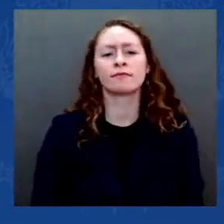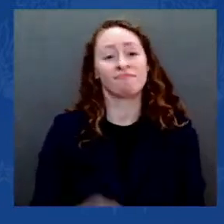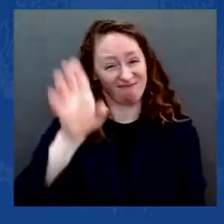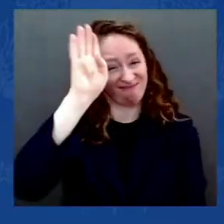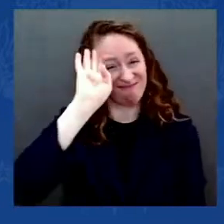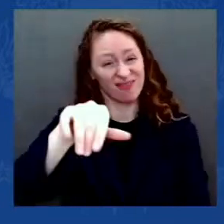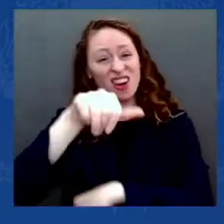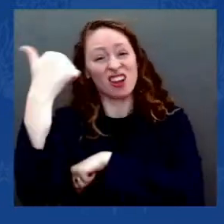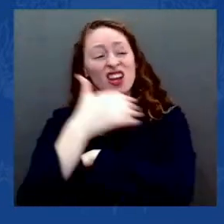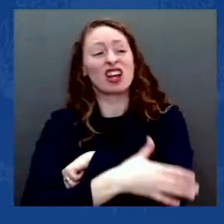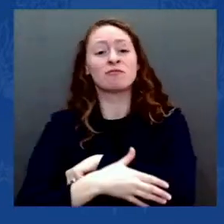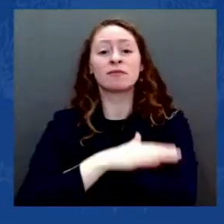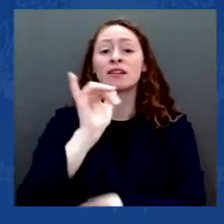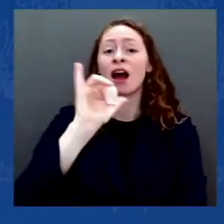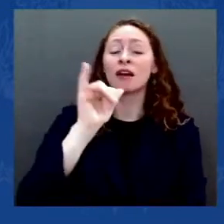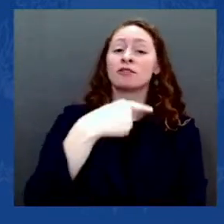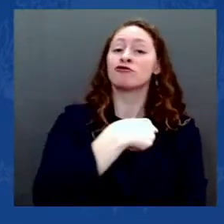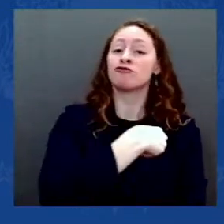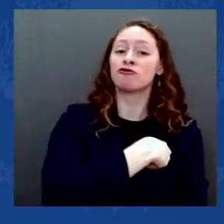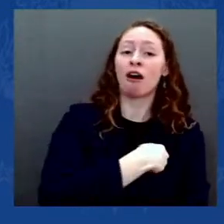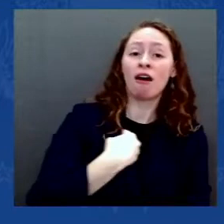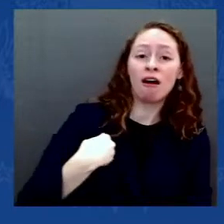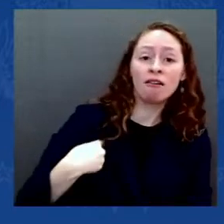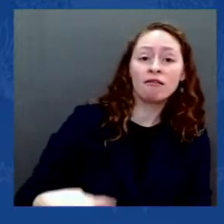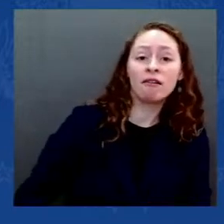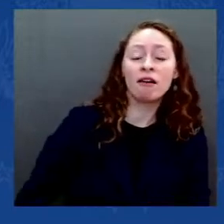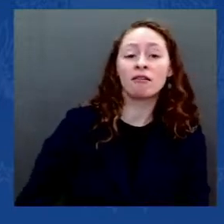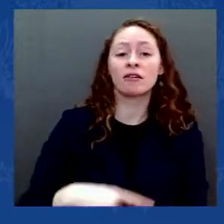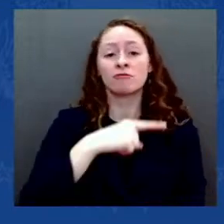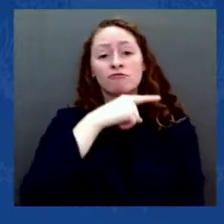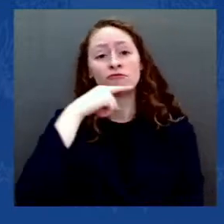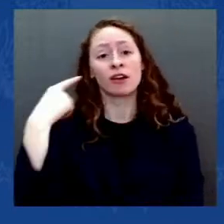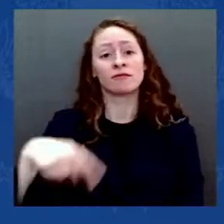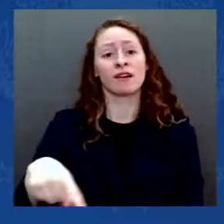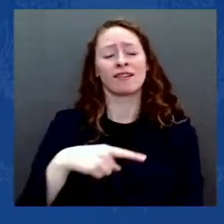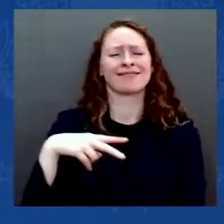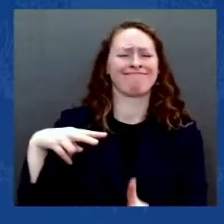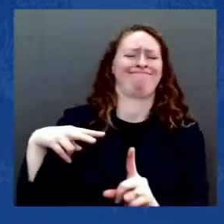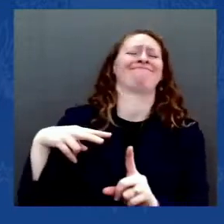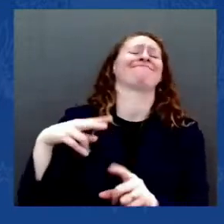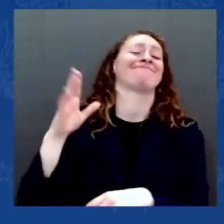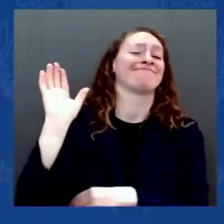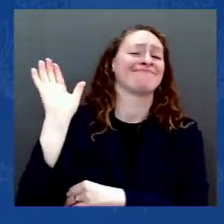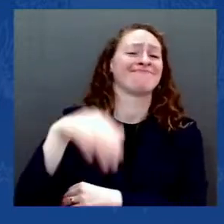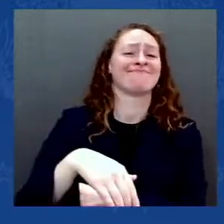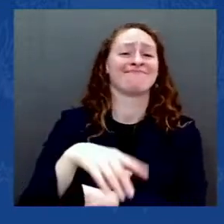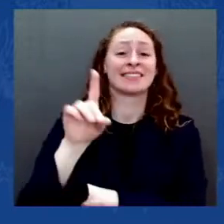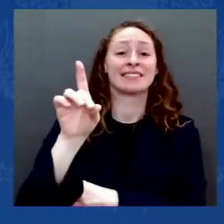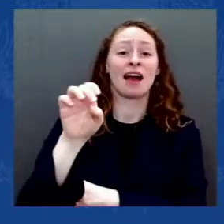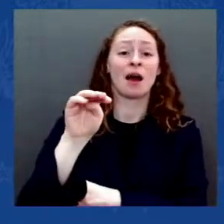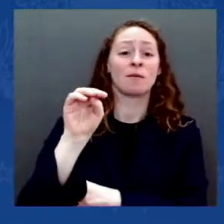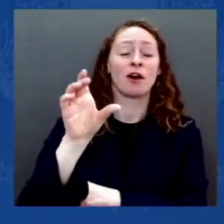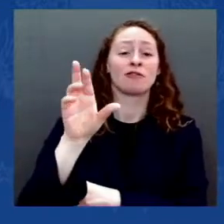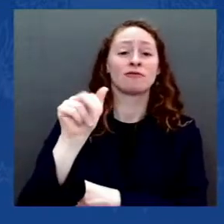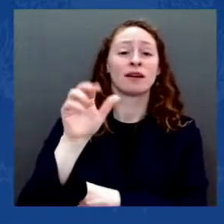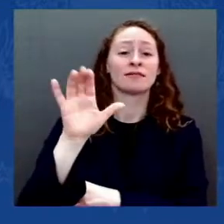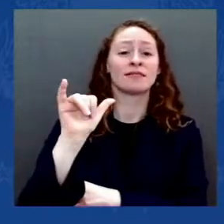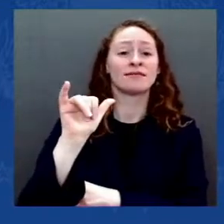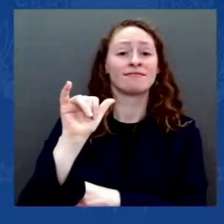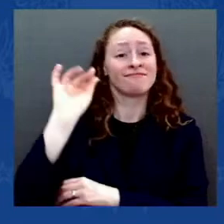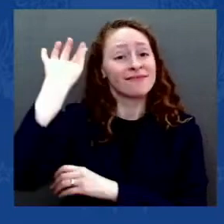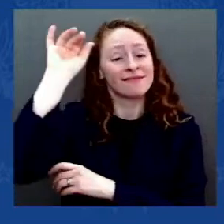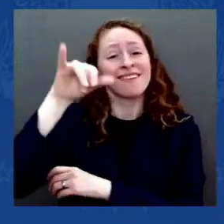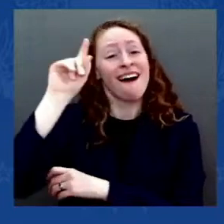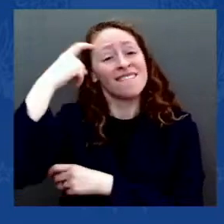They've actually told me democracy's too slow, too bogged down by division to succeed in today's rapidly